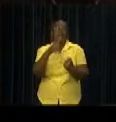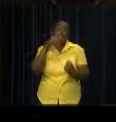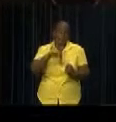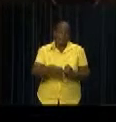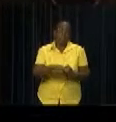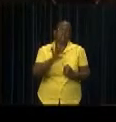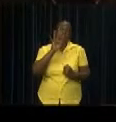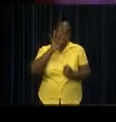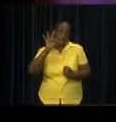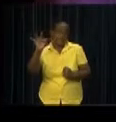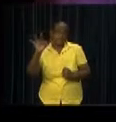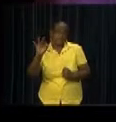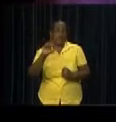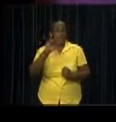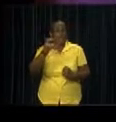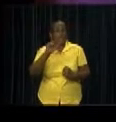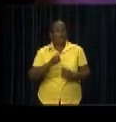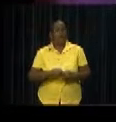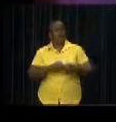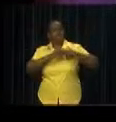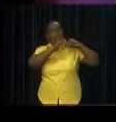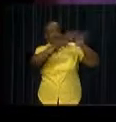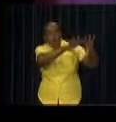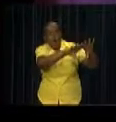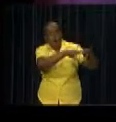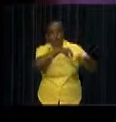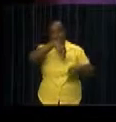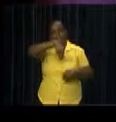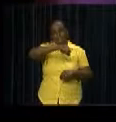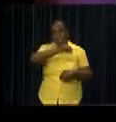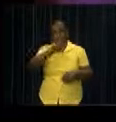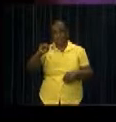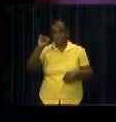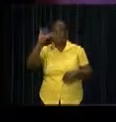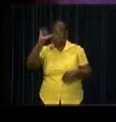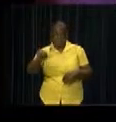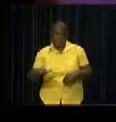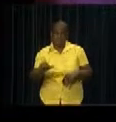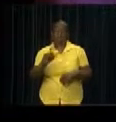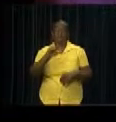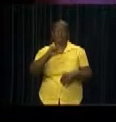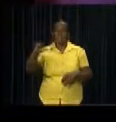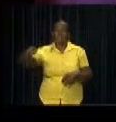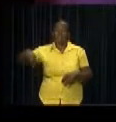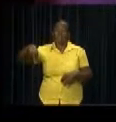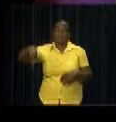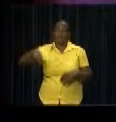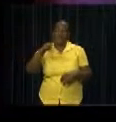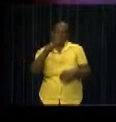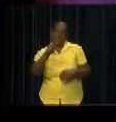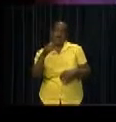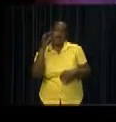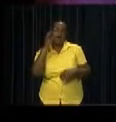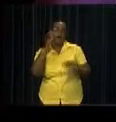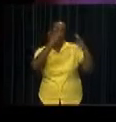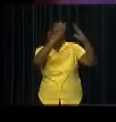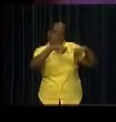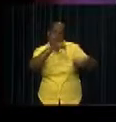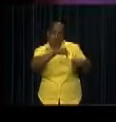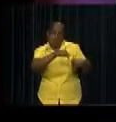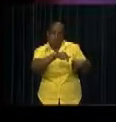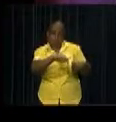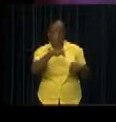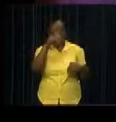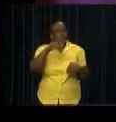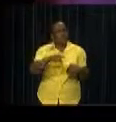moved to the Nassilan in Paramaribo this month. With the establishment of the new embassy building with more facilities, further content will